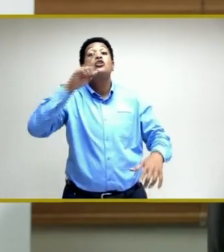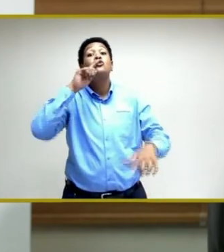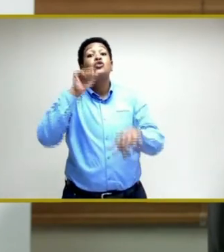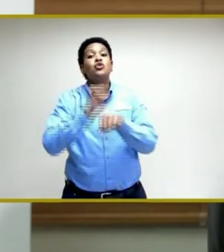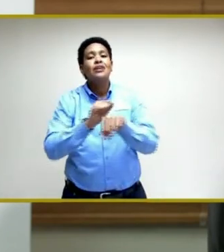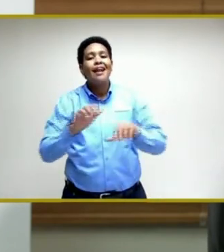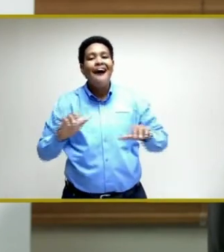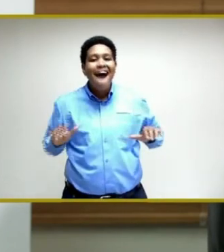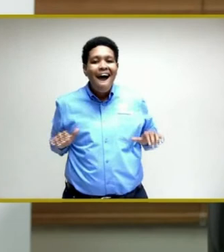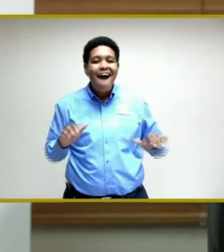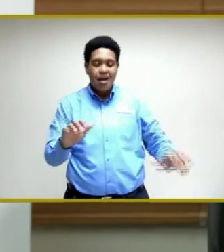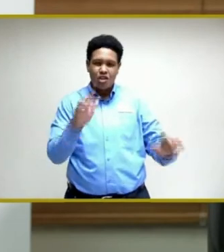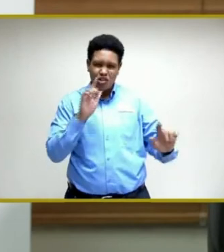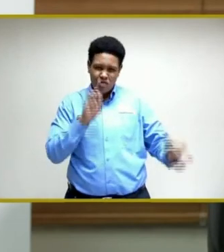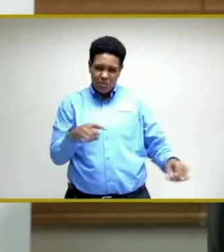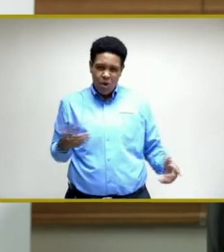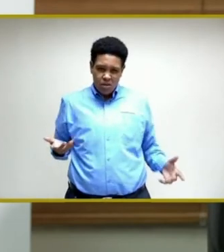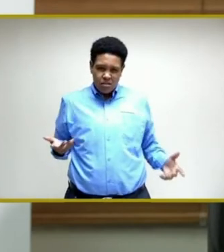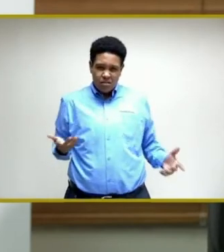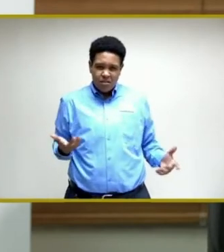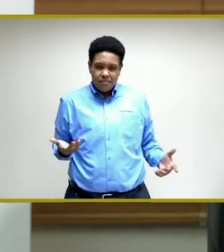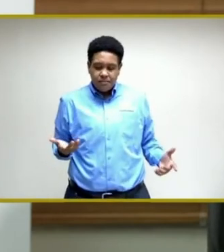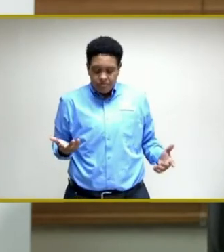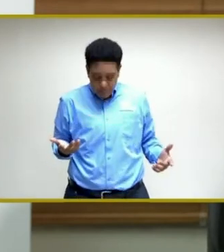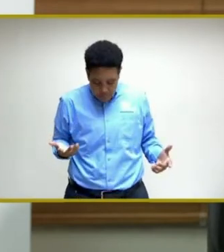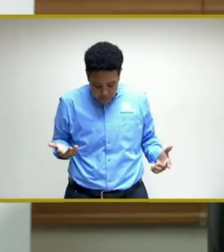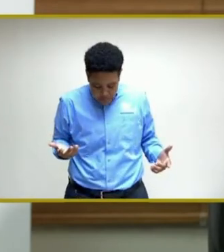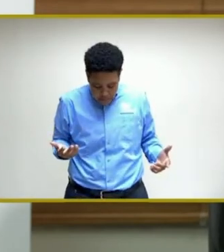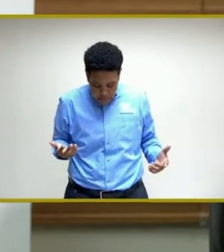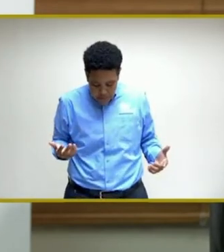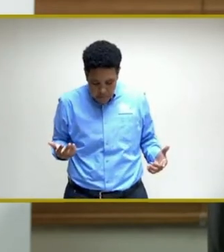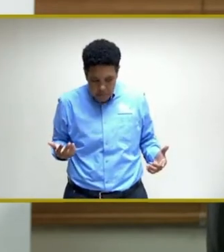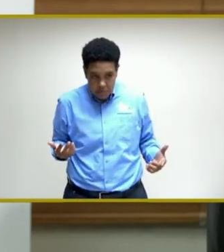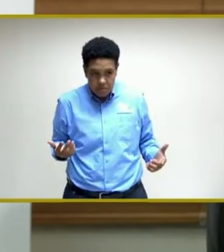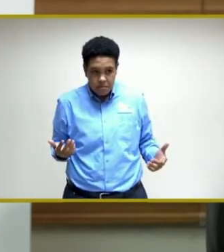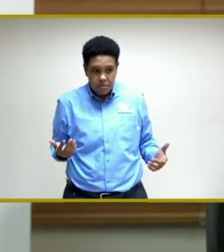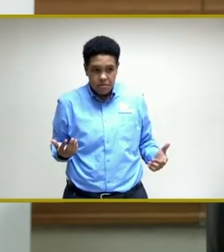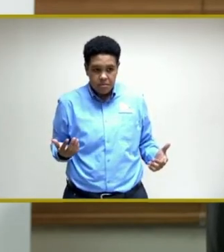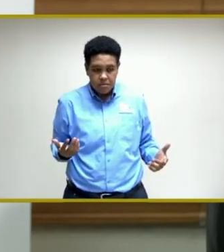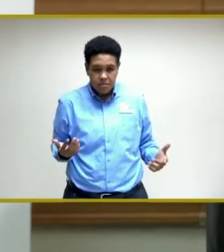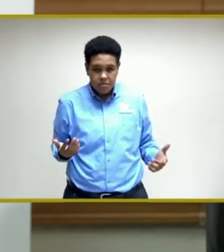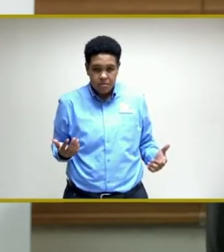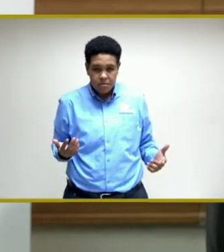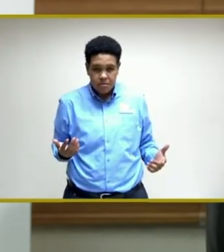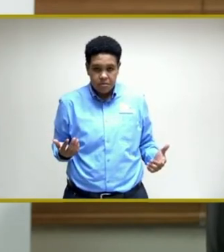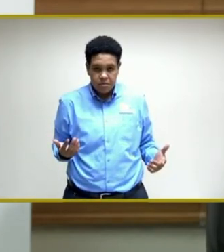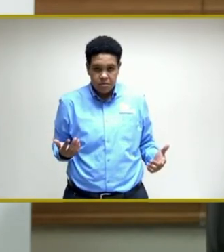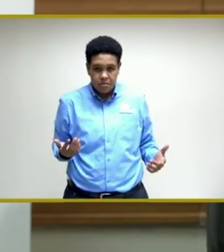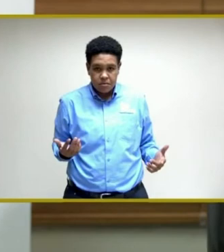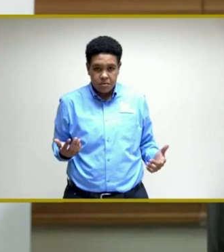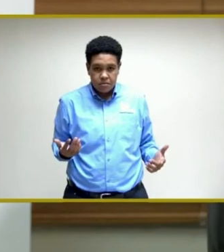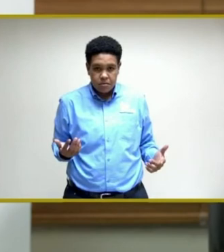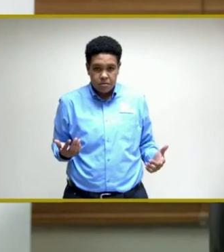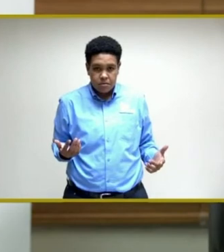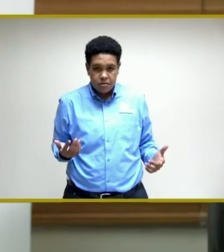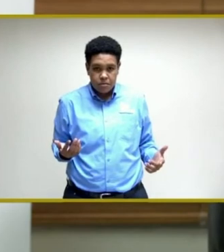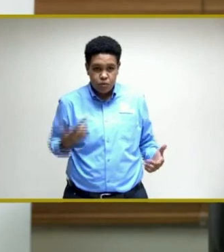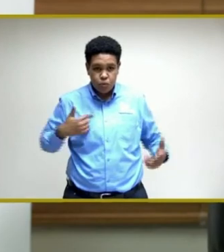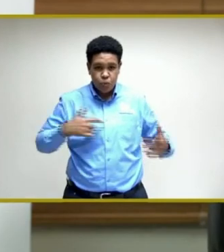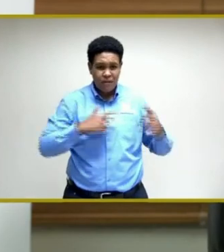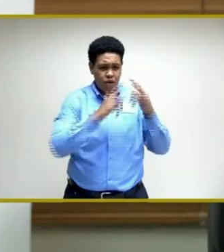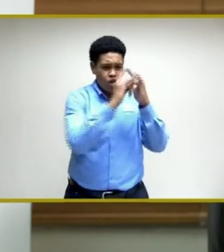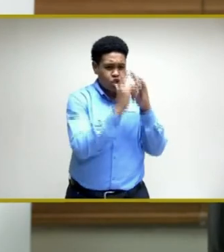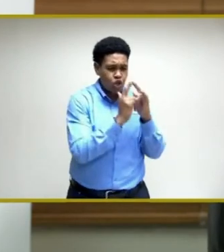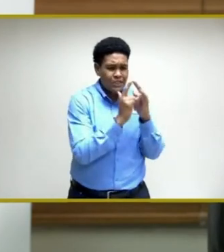a response. So we have pivoted and adjusted,